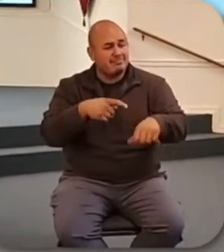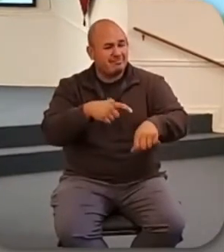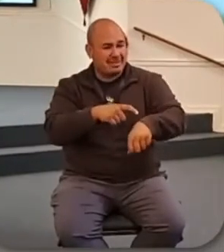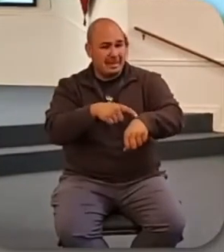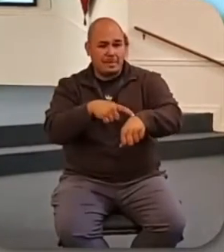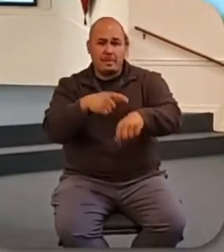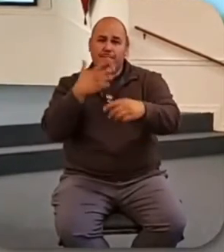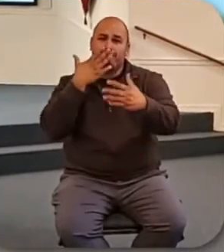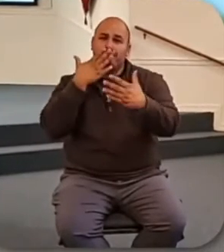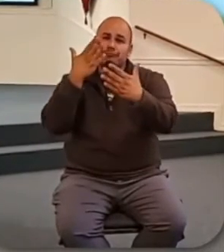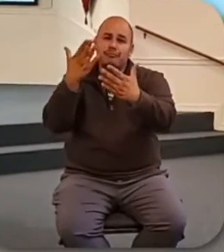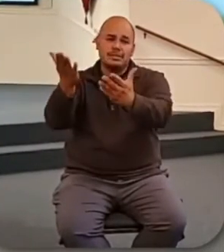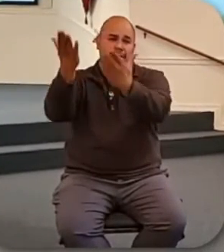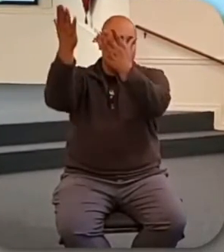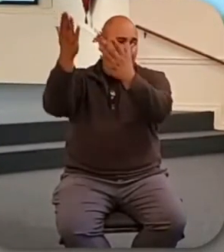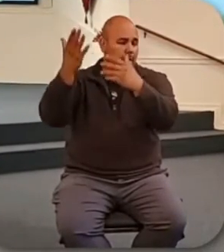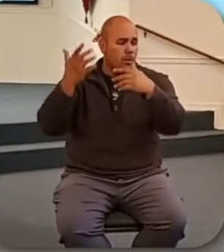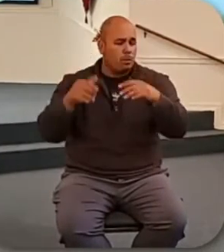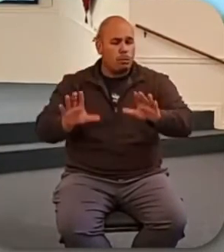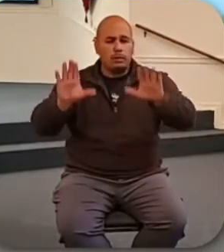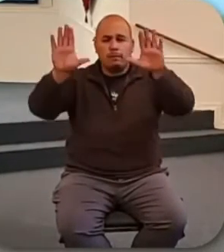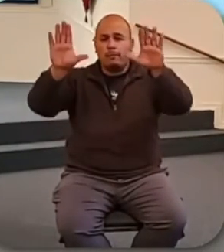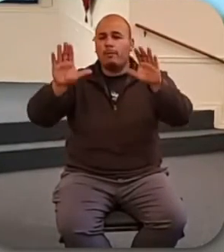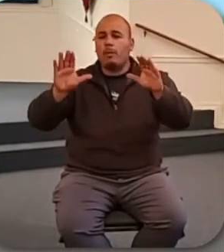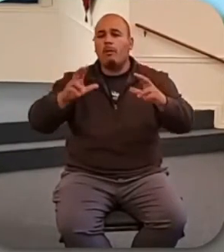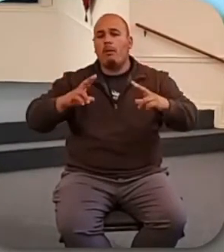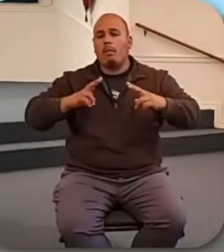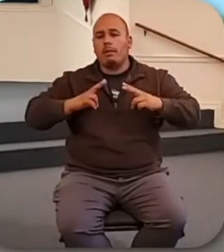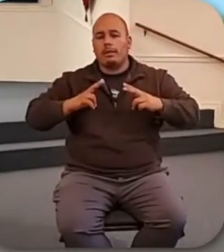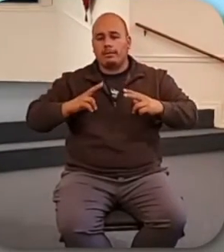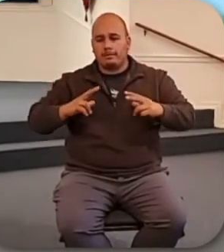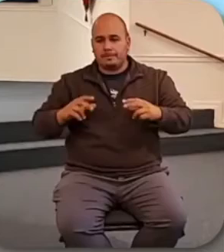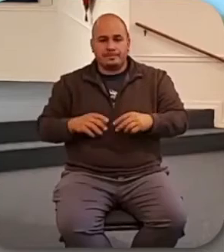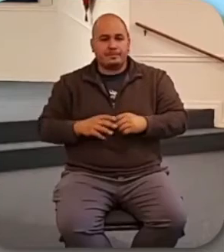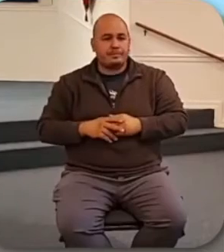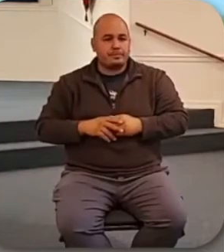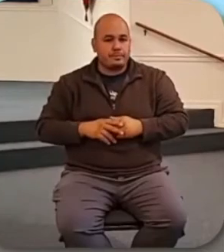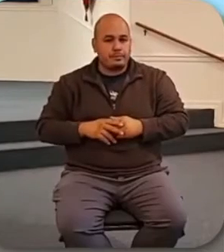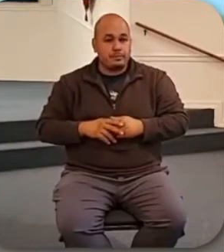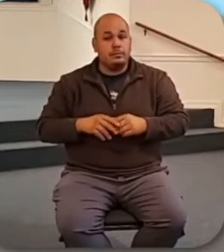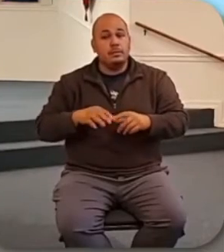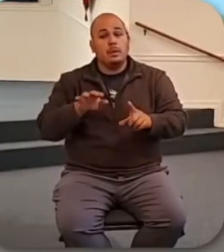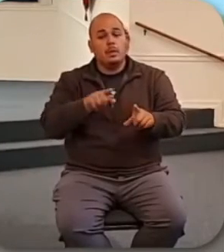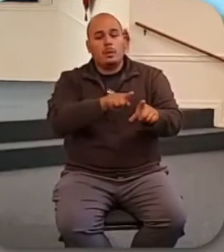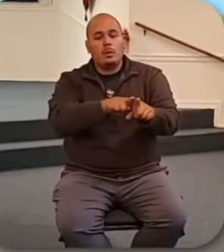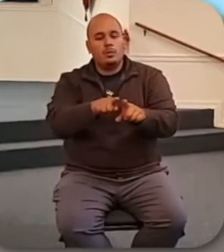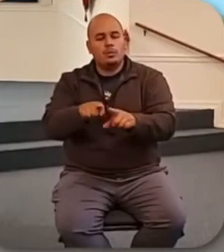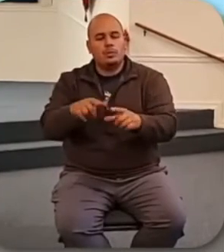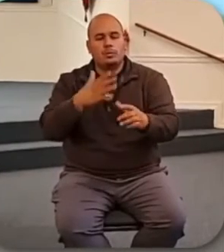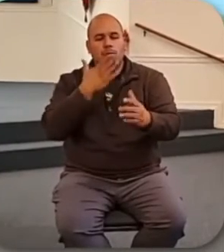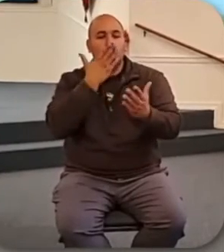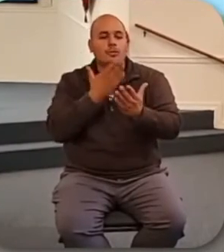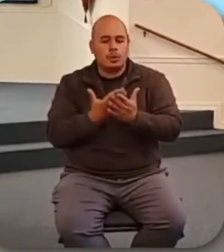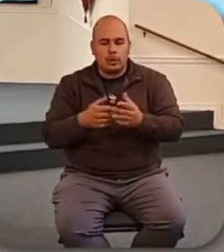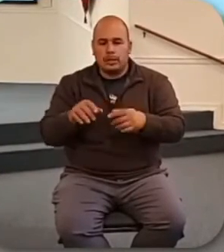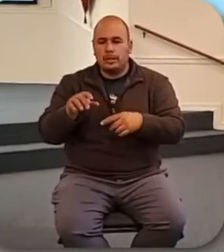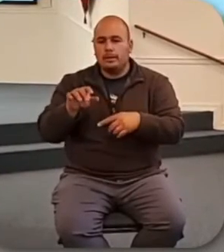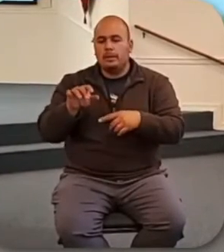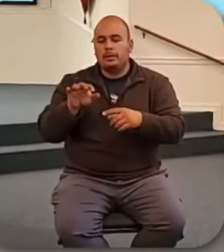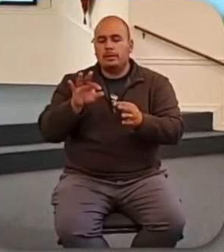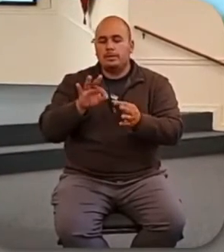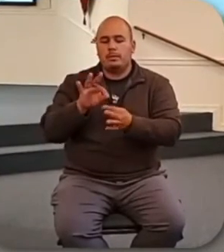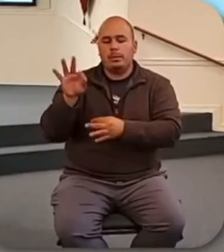wonderful holiday. It's an even better spiritual discipline for us to practice every day.